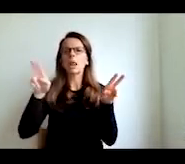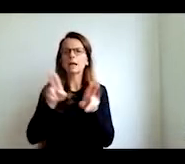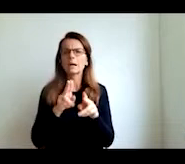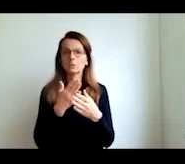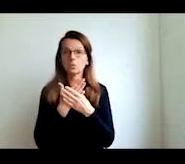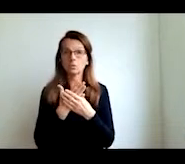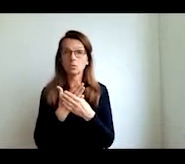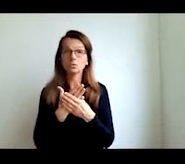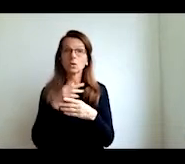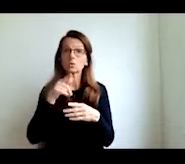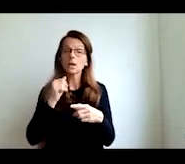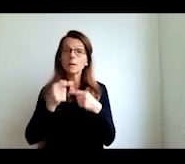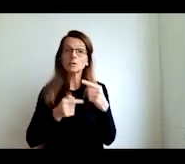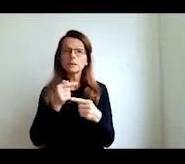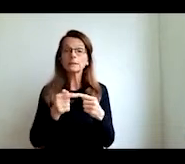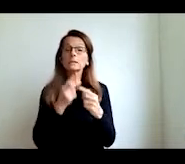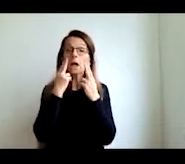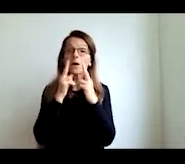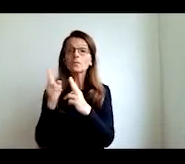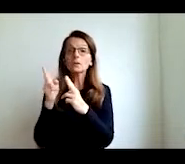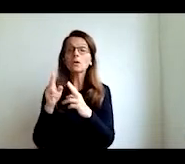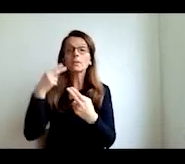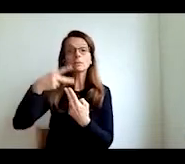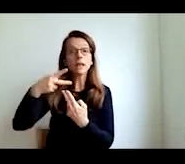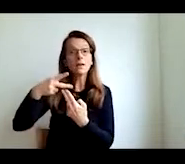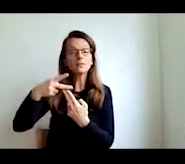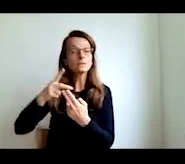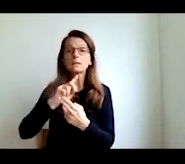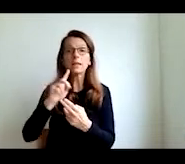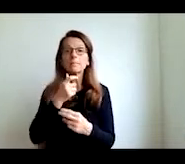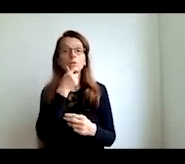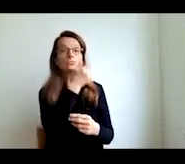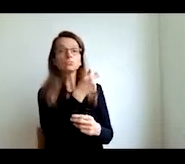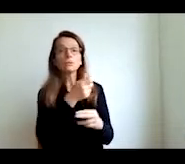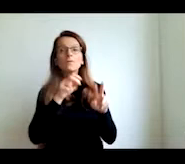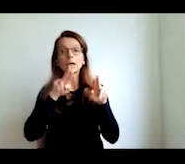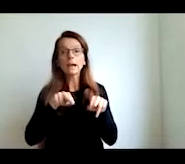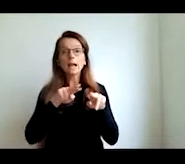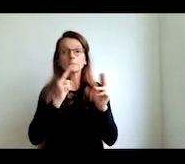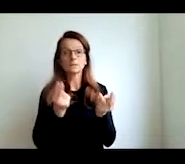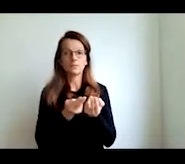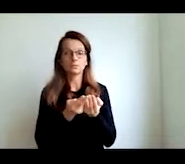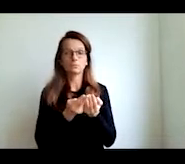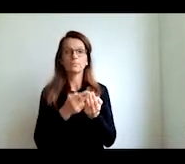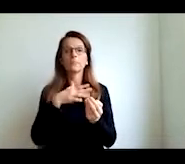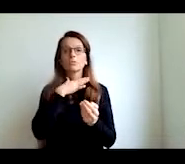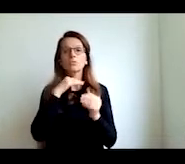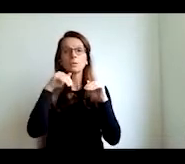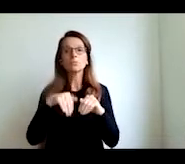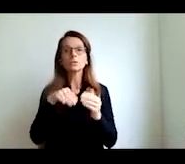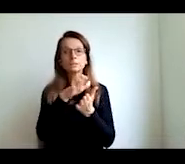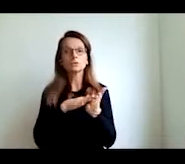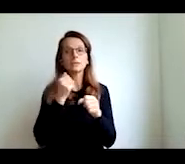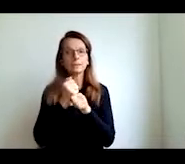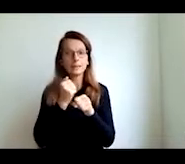they see in televisions not what they see out there now is that something schools need to start to work on and digitalization